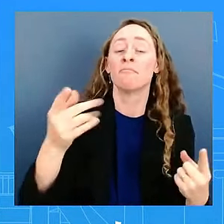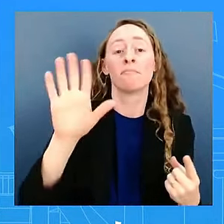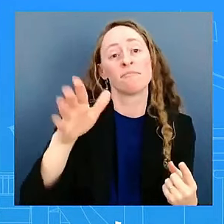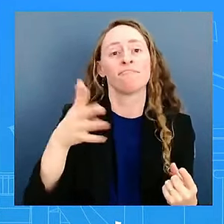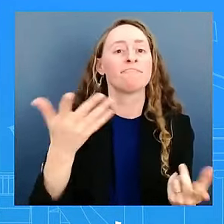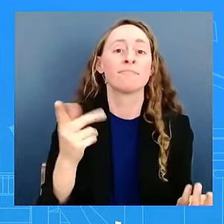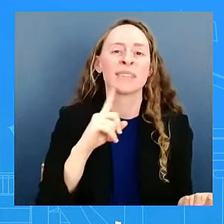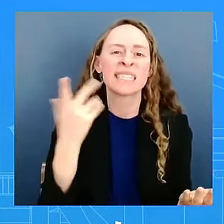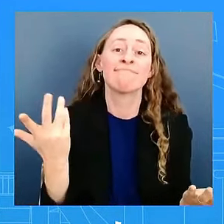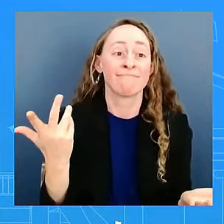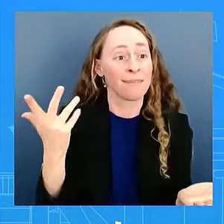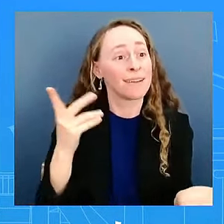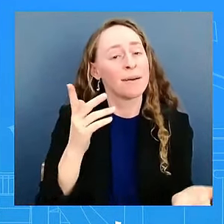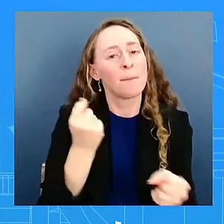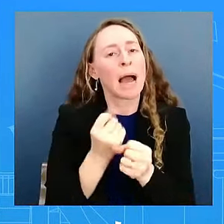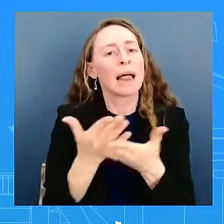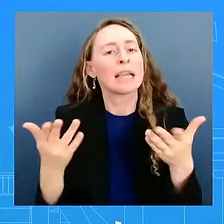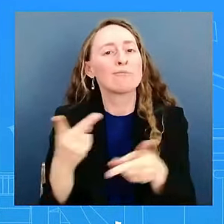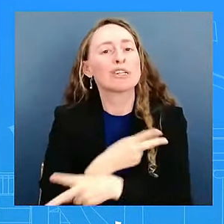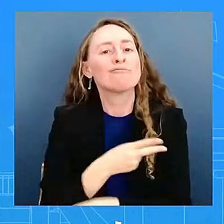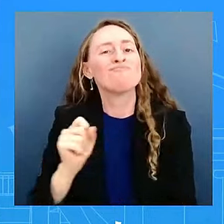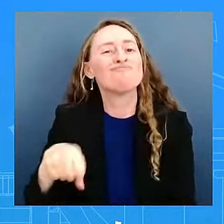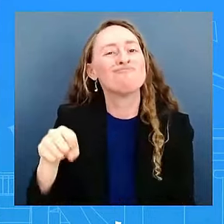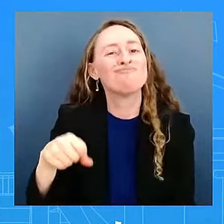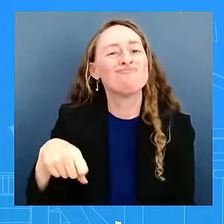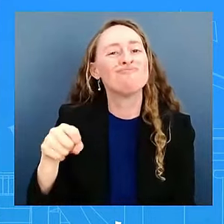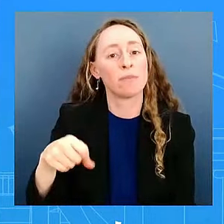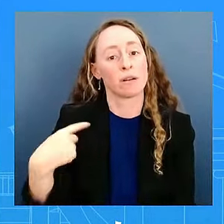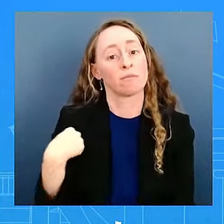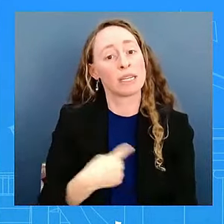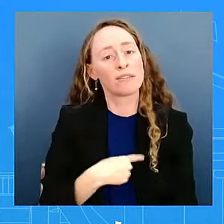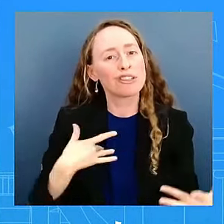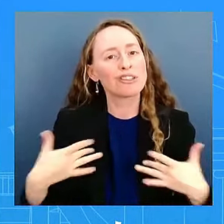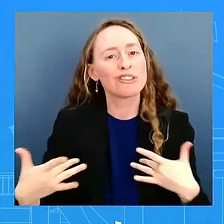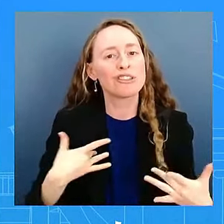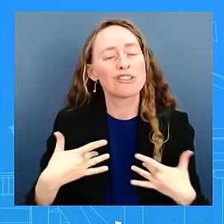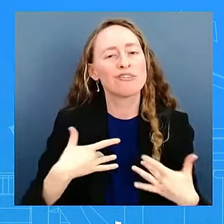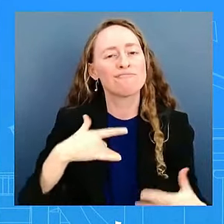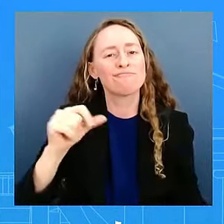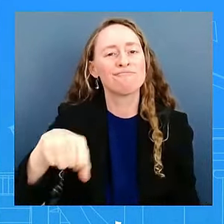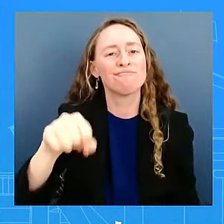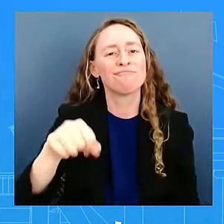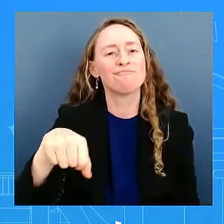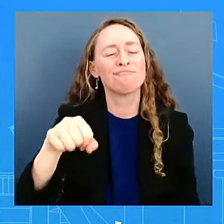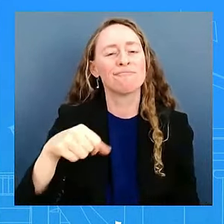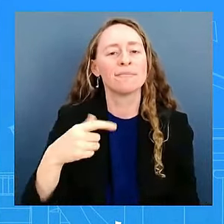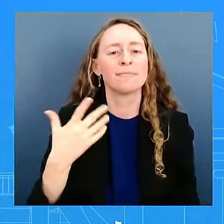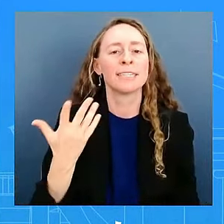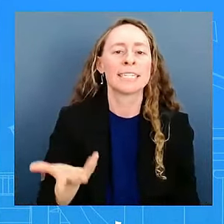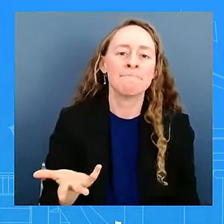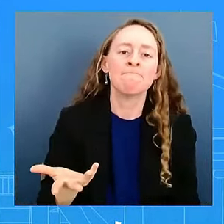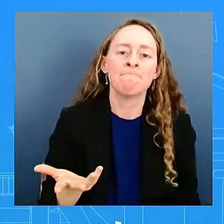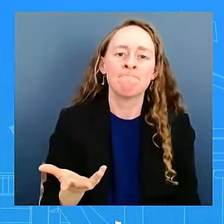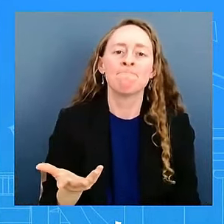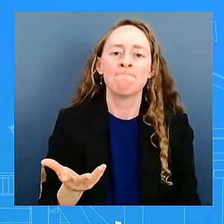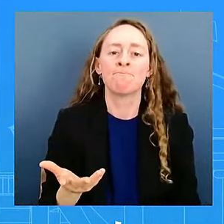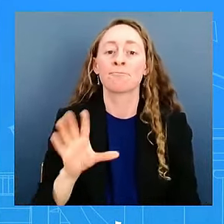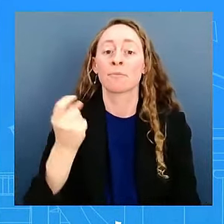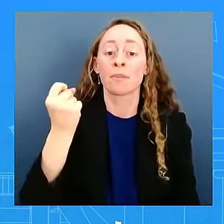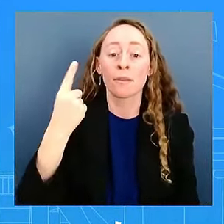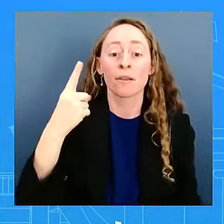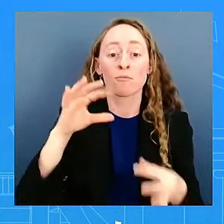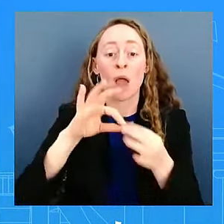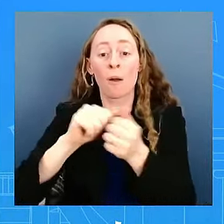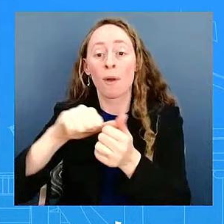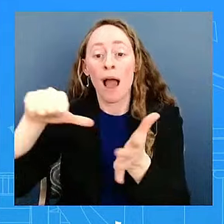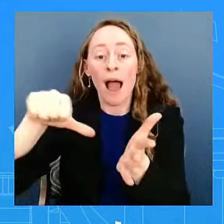obviously concerned about escalation. And again, without confirming the reports over the last 24 in terms of Tehran, certainly the IDF has already spoken